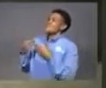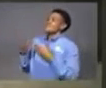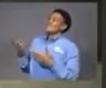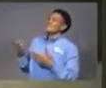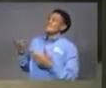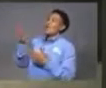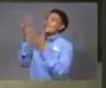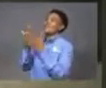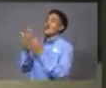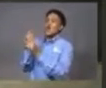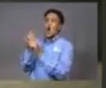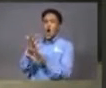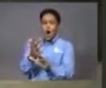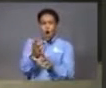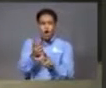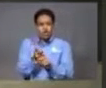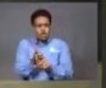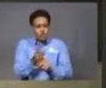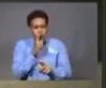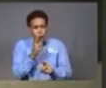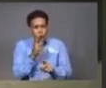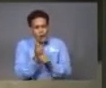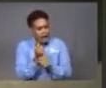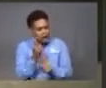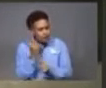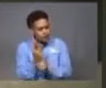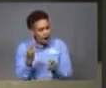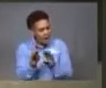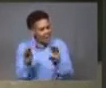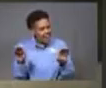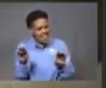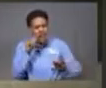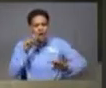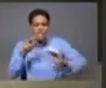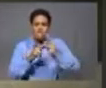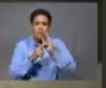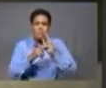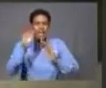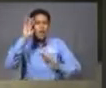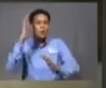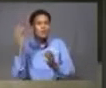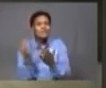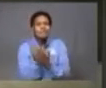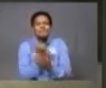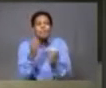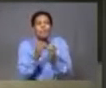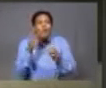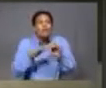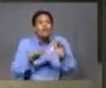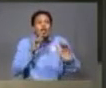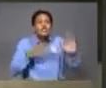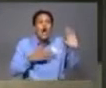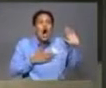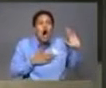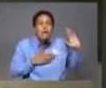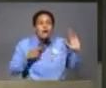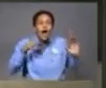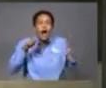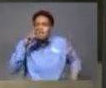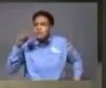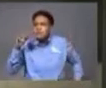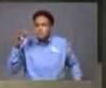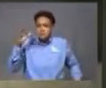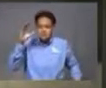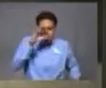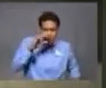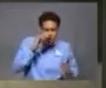factor. So actually getting the right level of representation is going to take more than just a commitment. We're going to have to